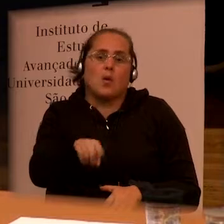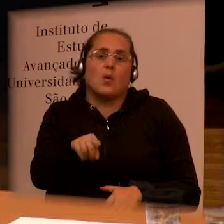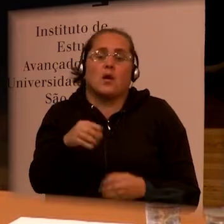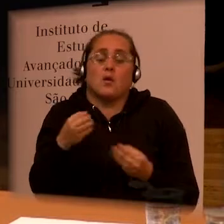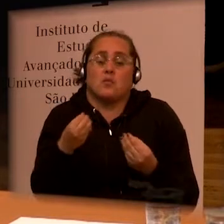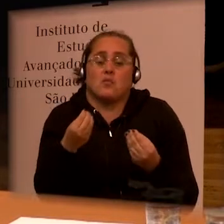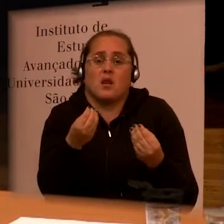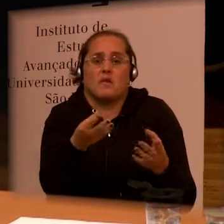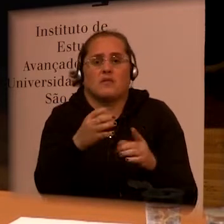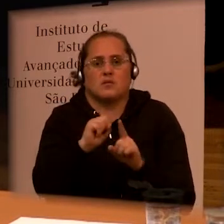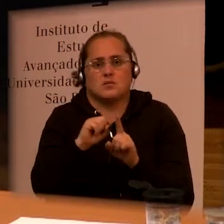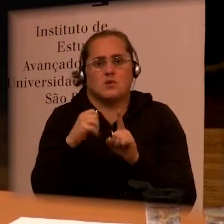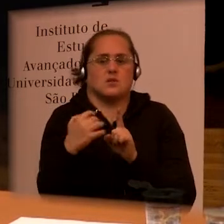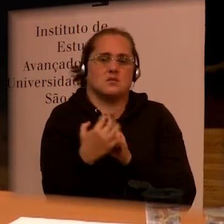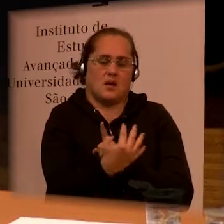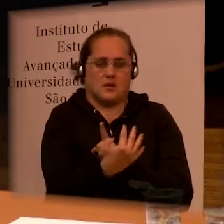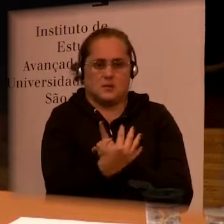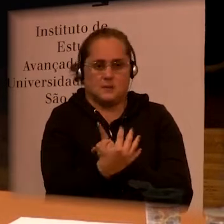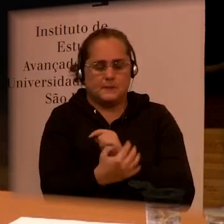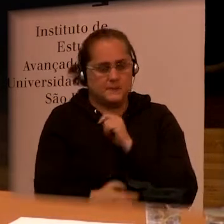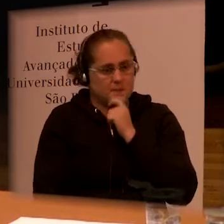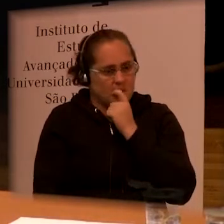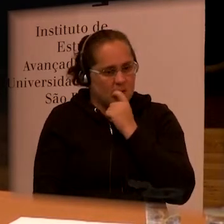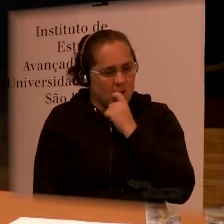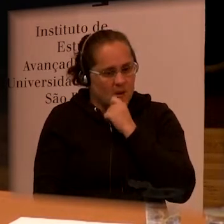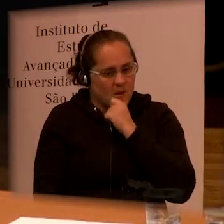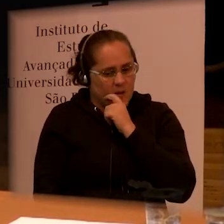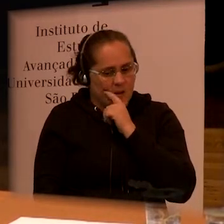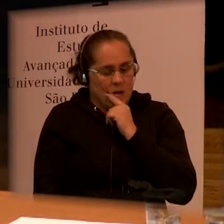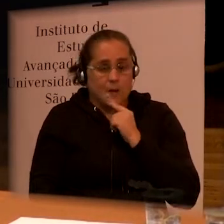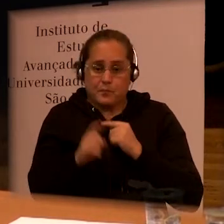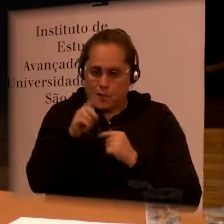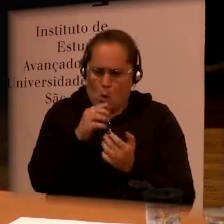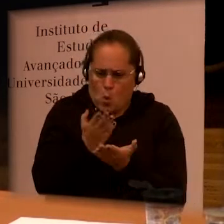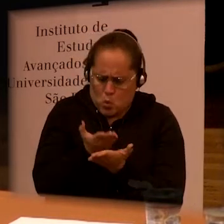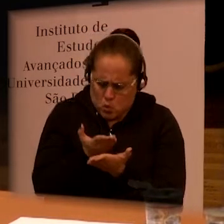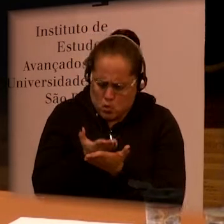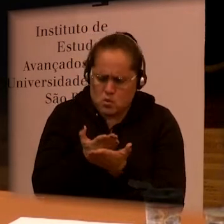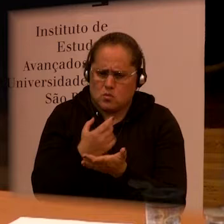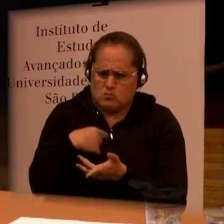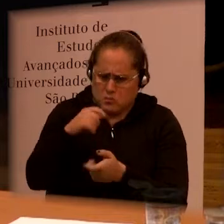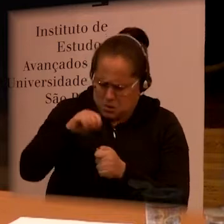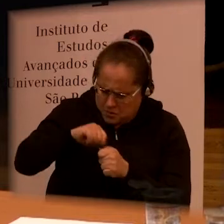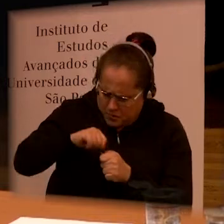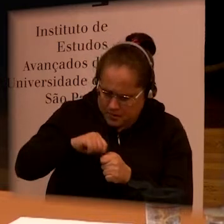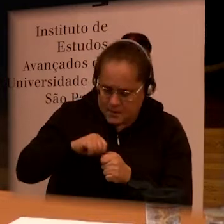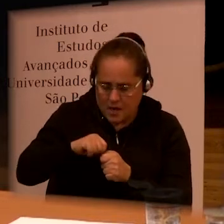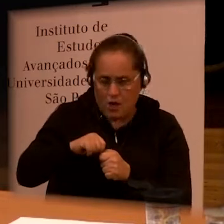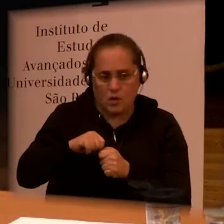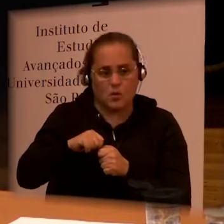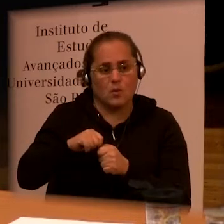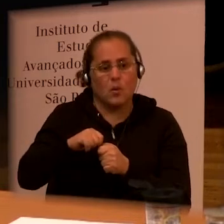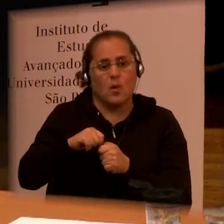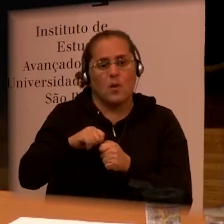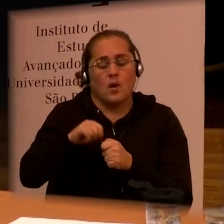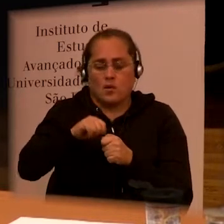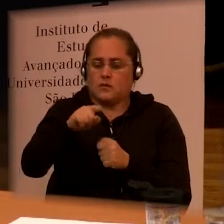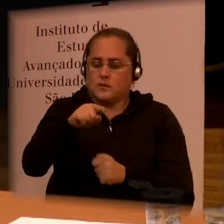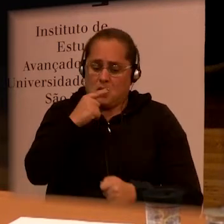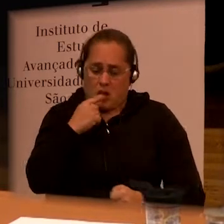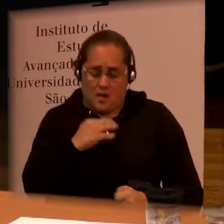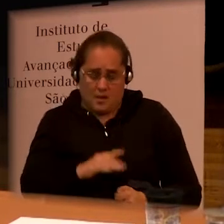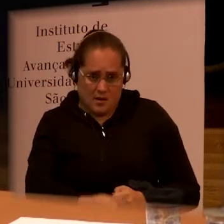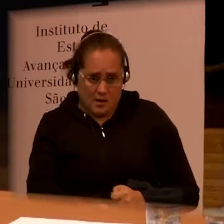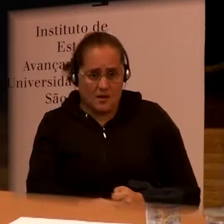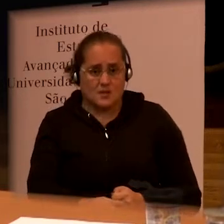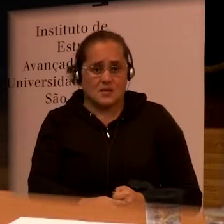the study that we've been doing with these children affected by congenital Zika syndrome they've all been getting these